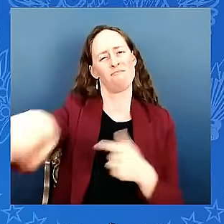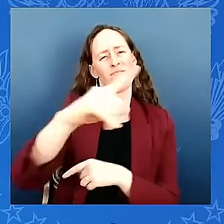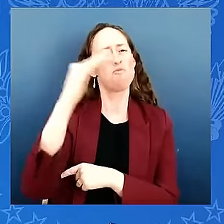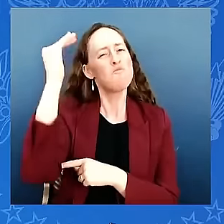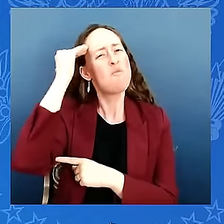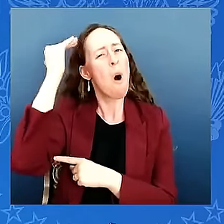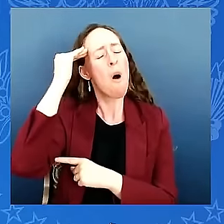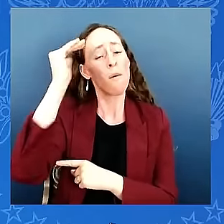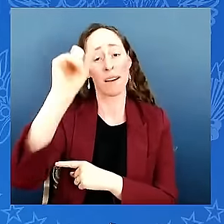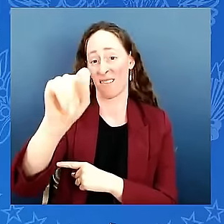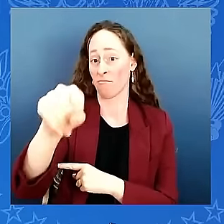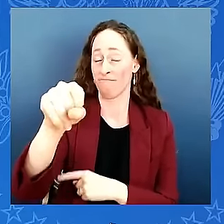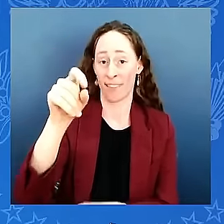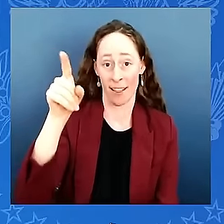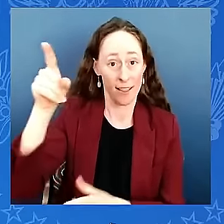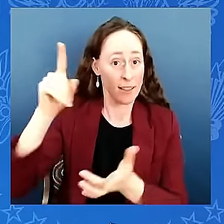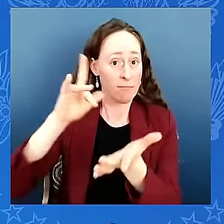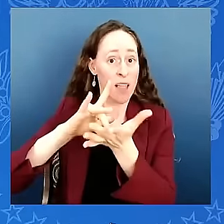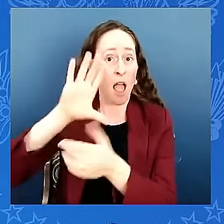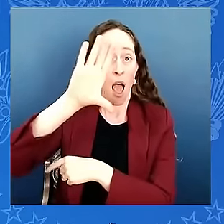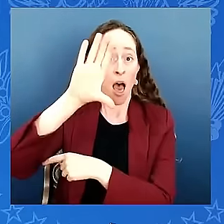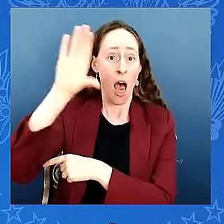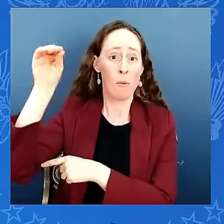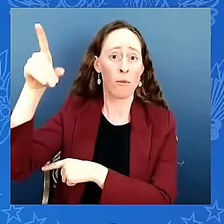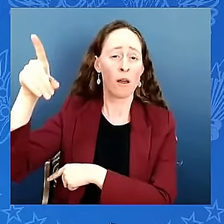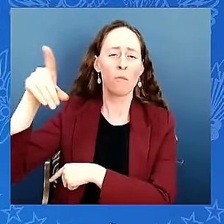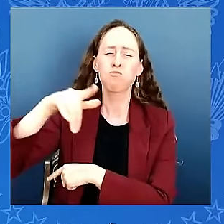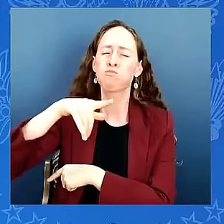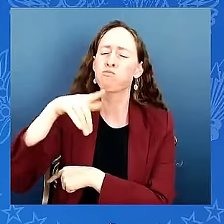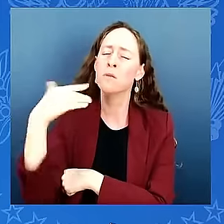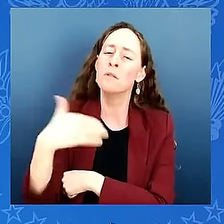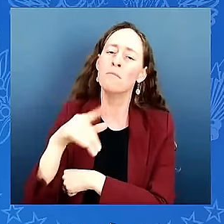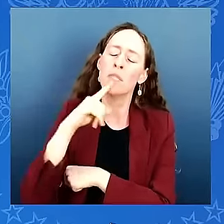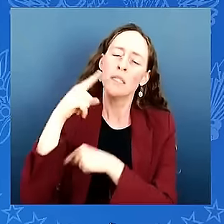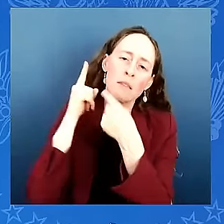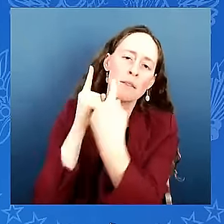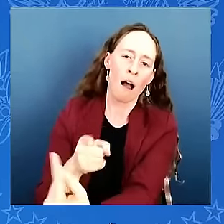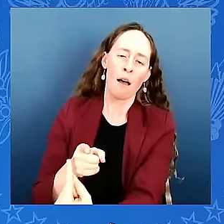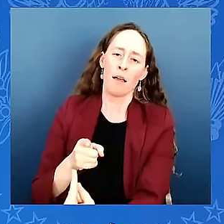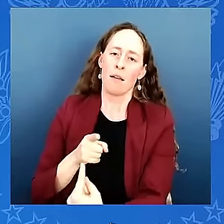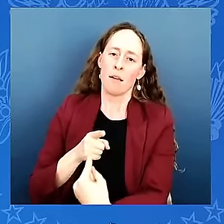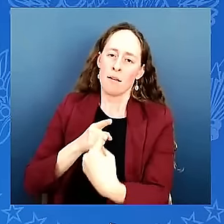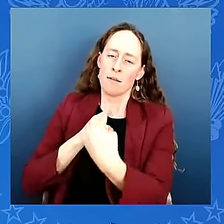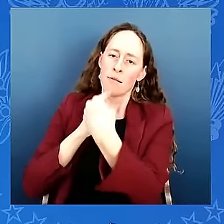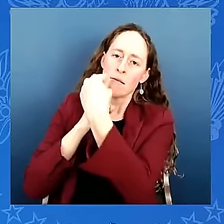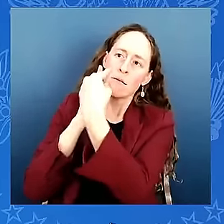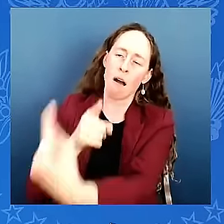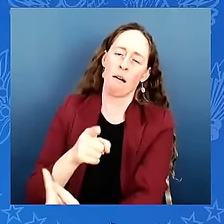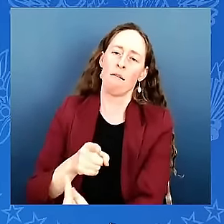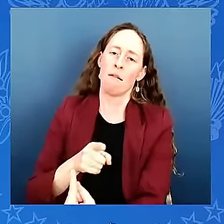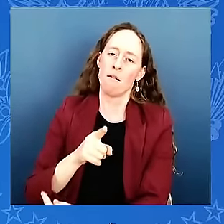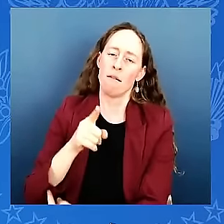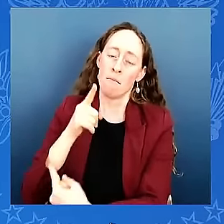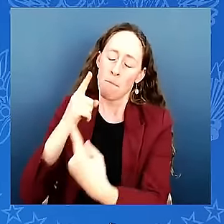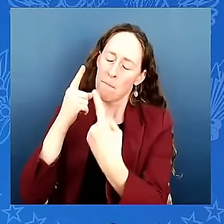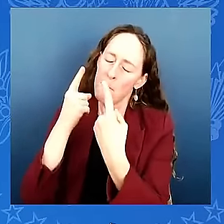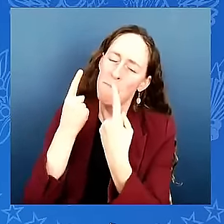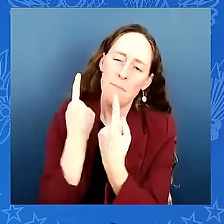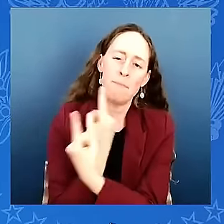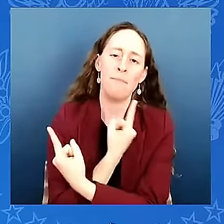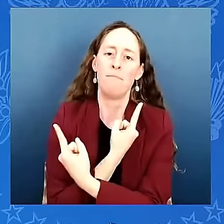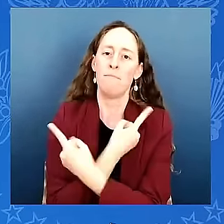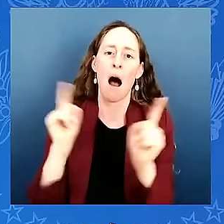beat them and the xarelto you're taking we're taking it used to cost 517 dollars it's now